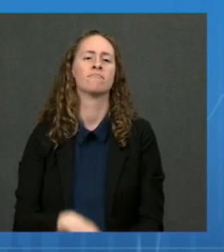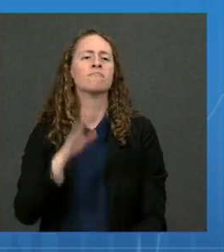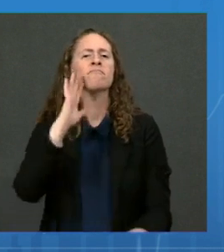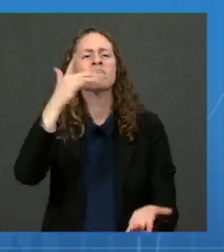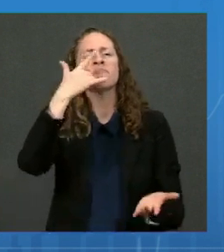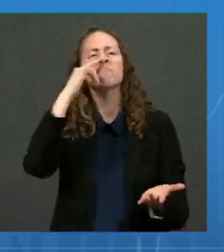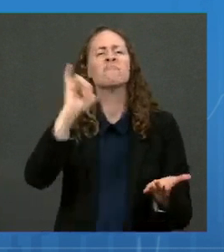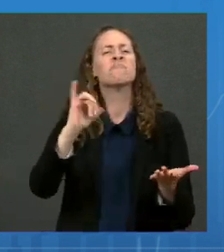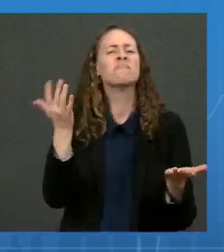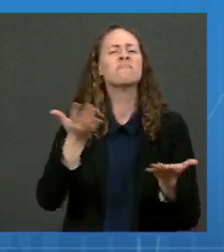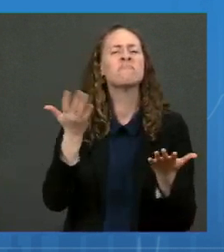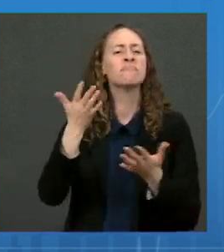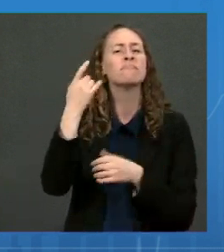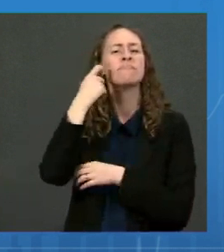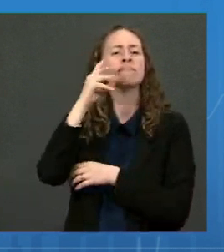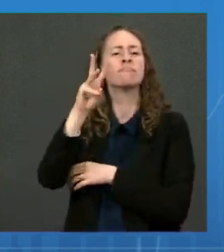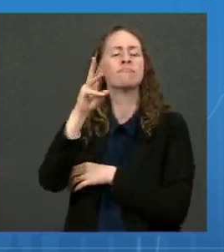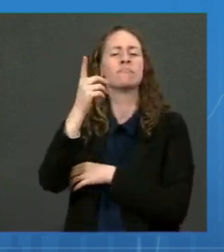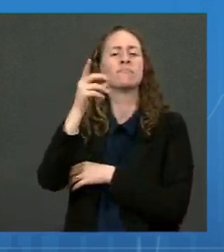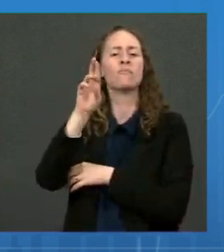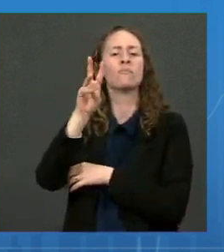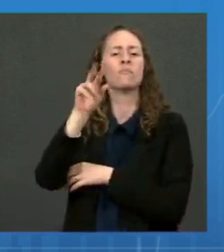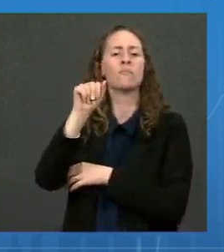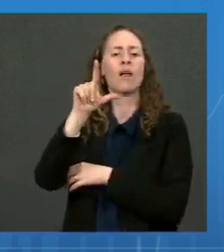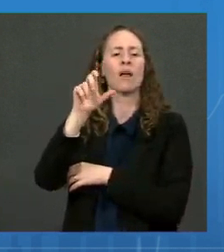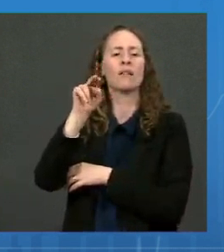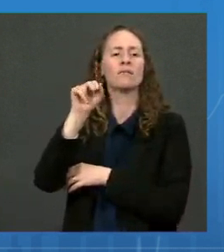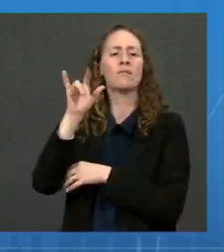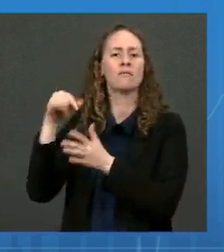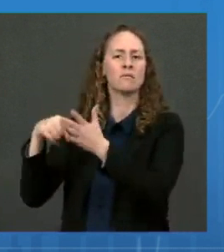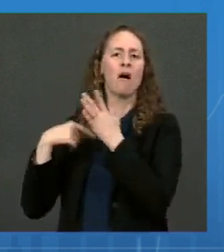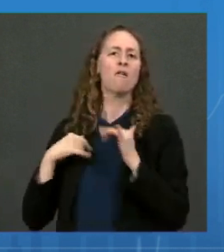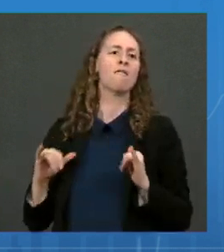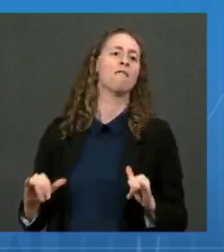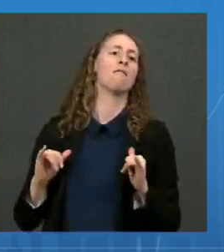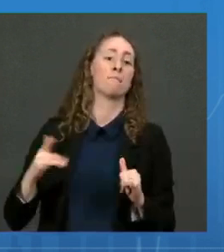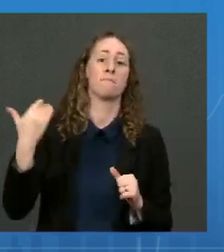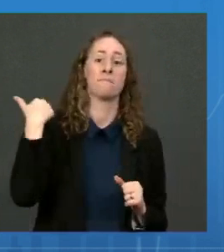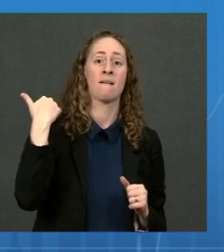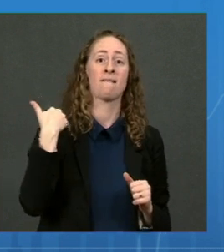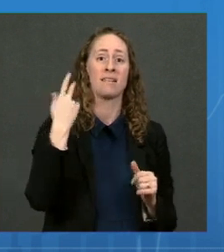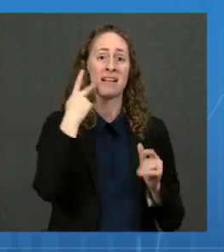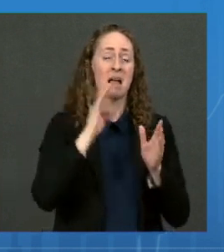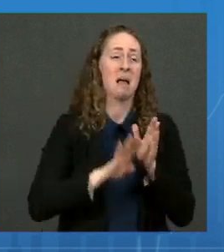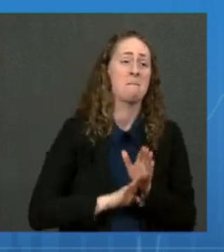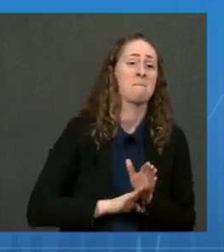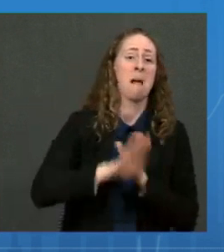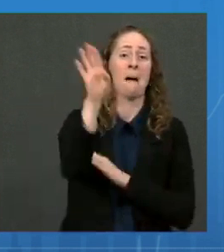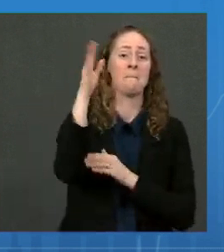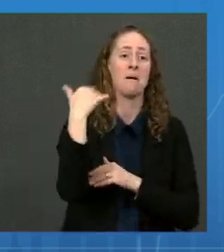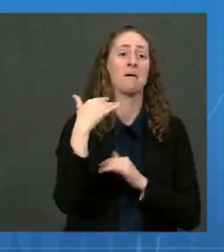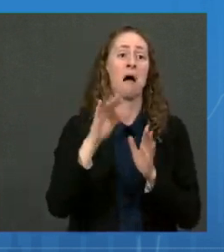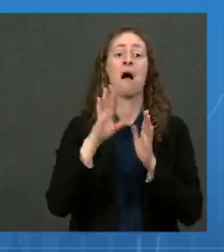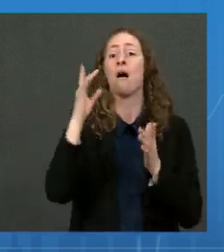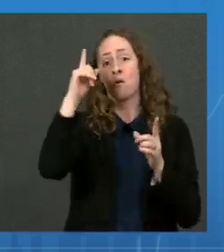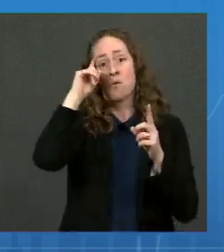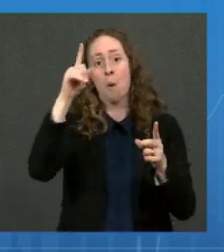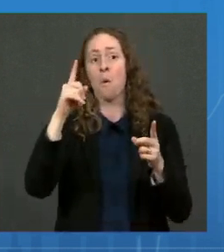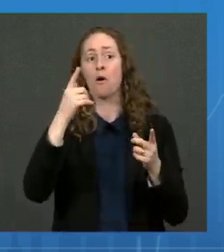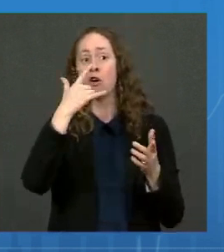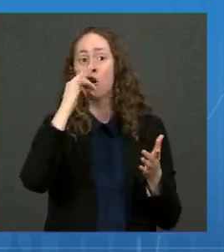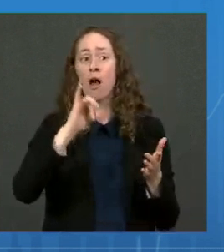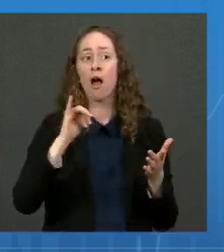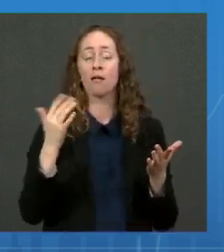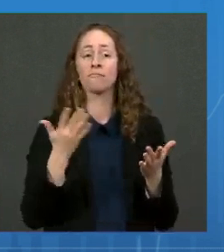Walensky showed us and take a look at where we've been and where we hope to be. If you look at the far left of the slide, we